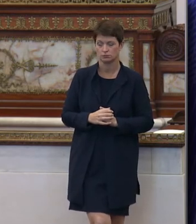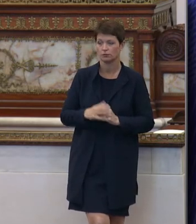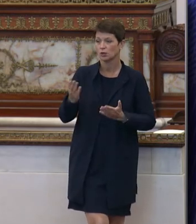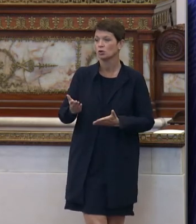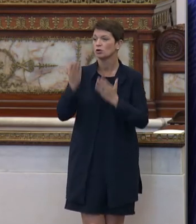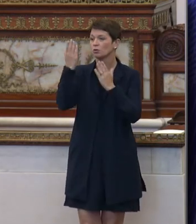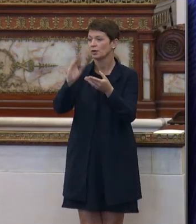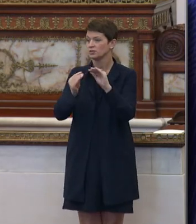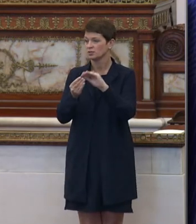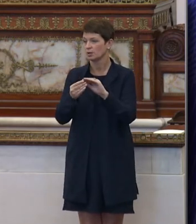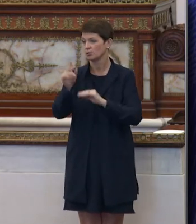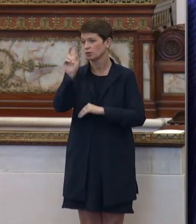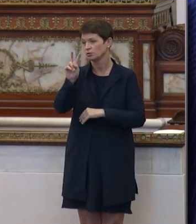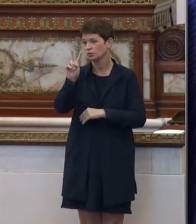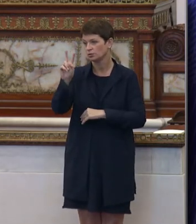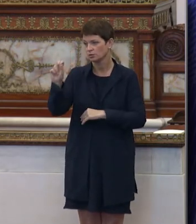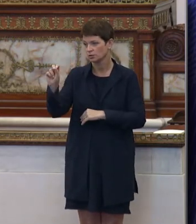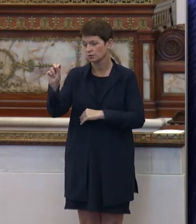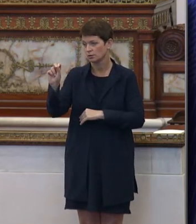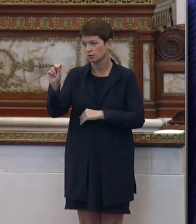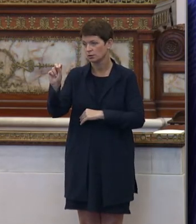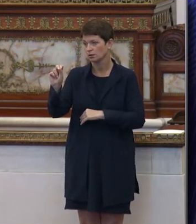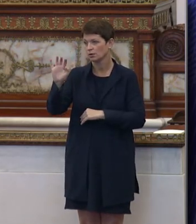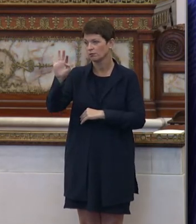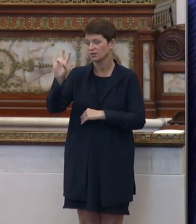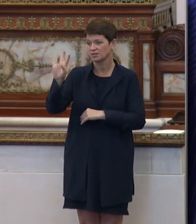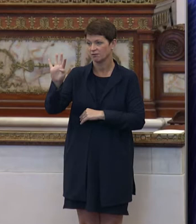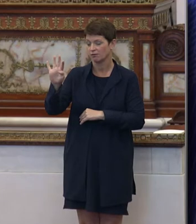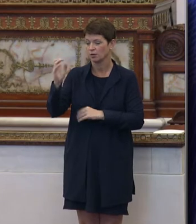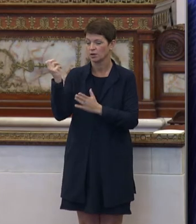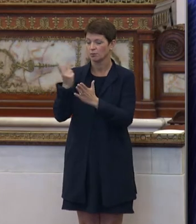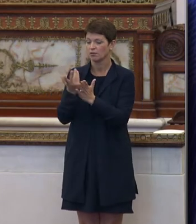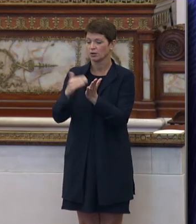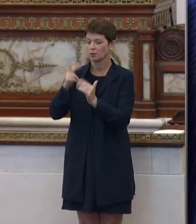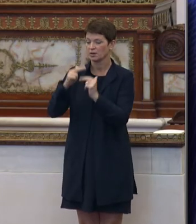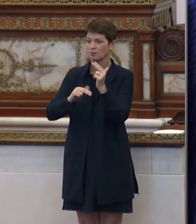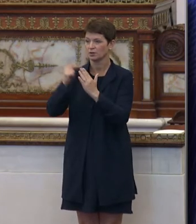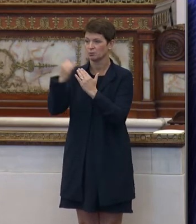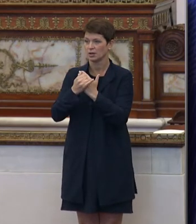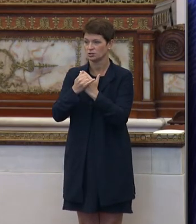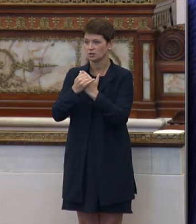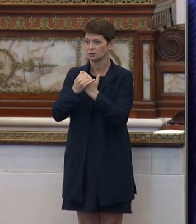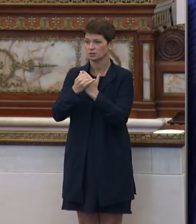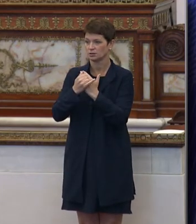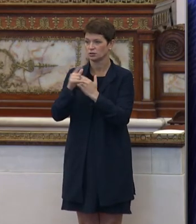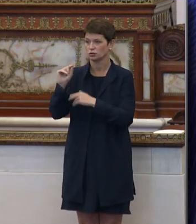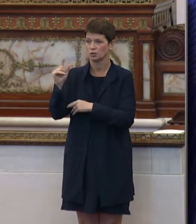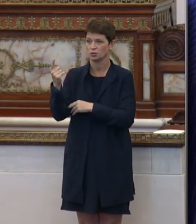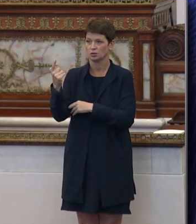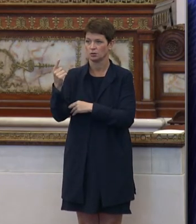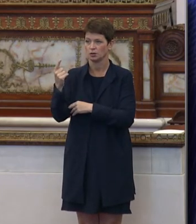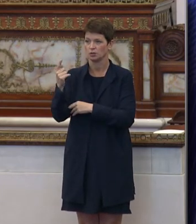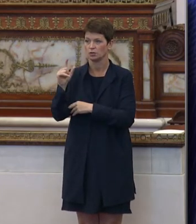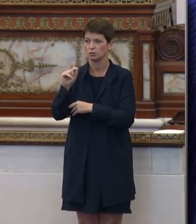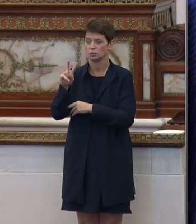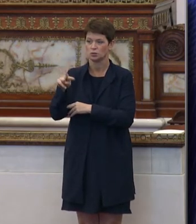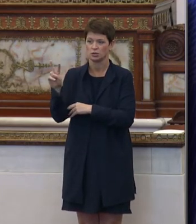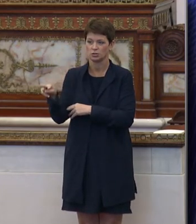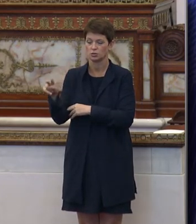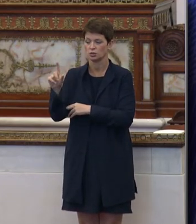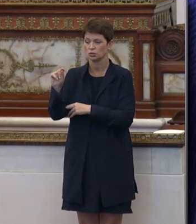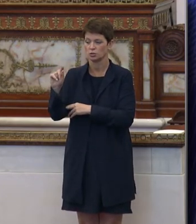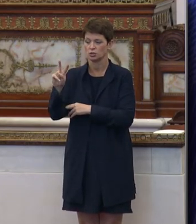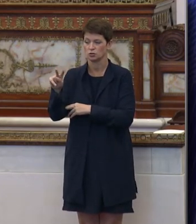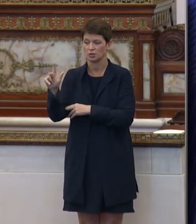Resolution number 220474, approving the rebuild project 2020, 2021, 2022, and